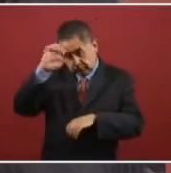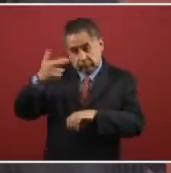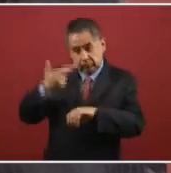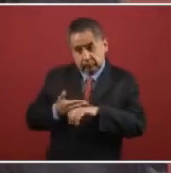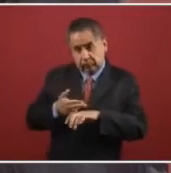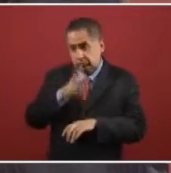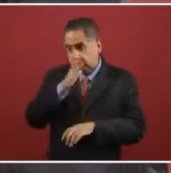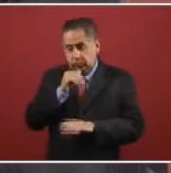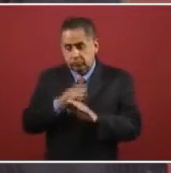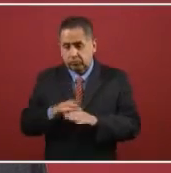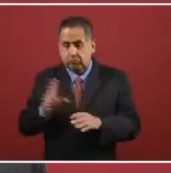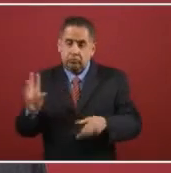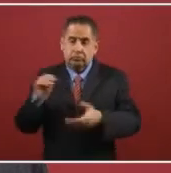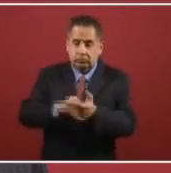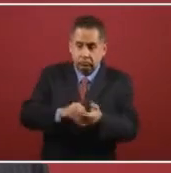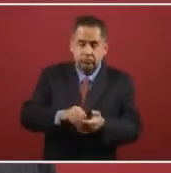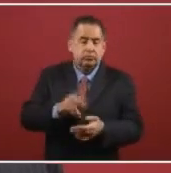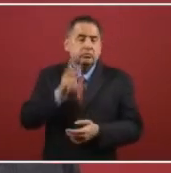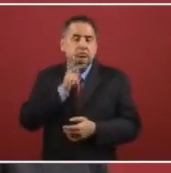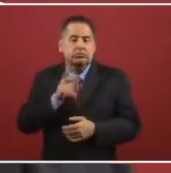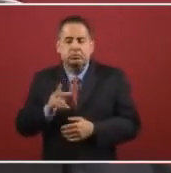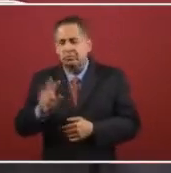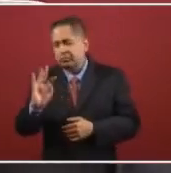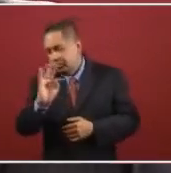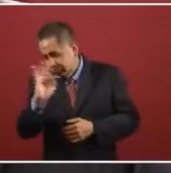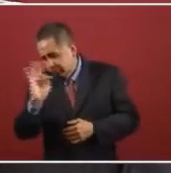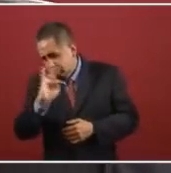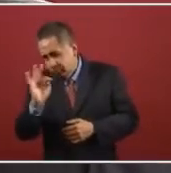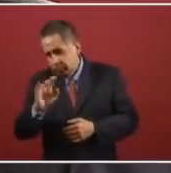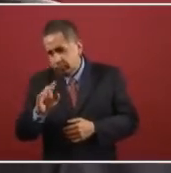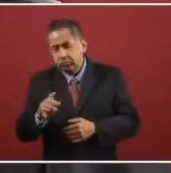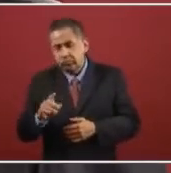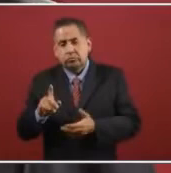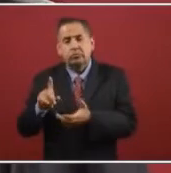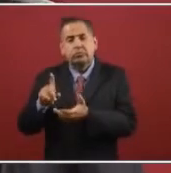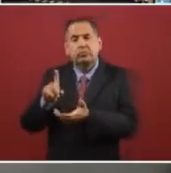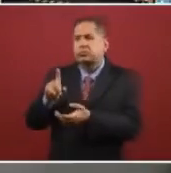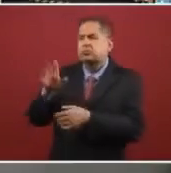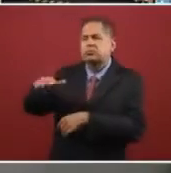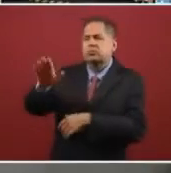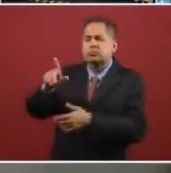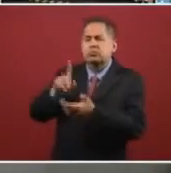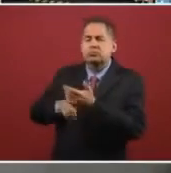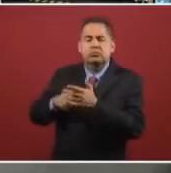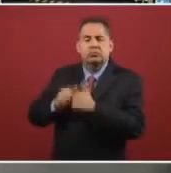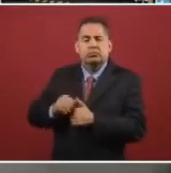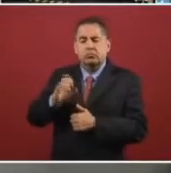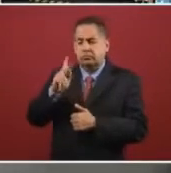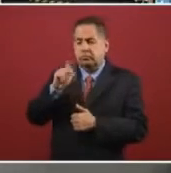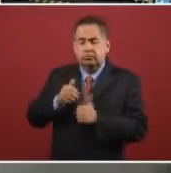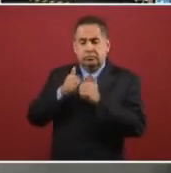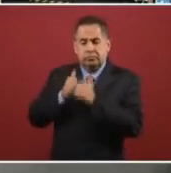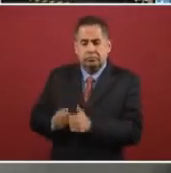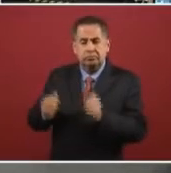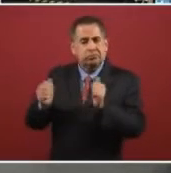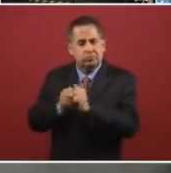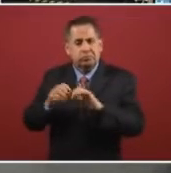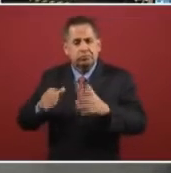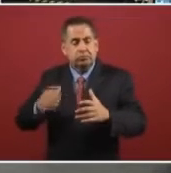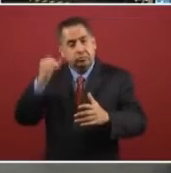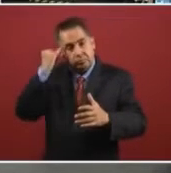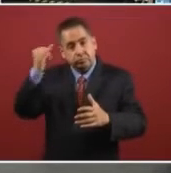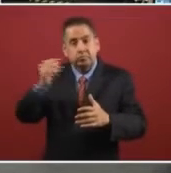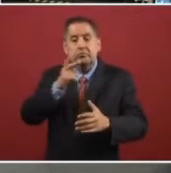for foreign people, but nobody in Pemex. No. But he says that they were already.